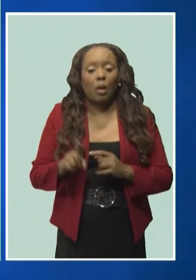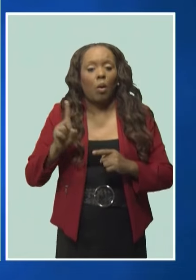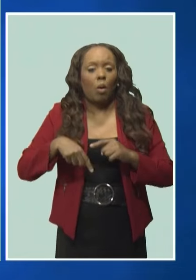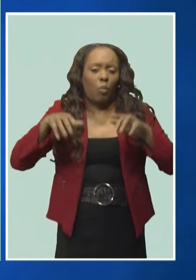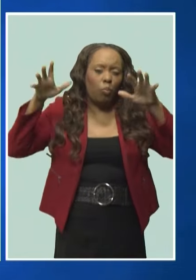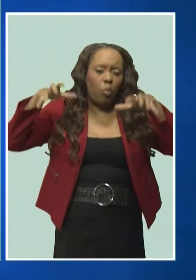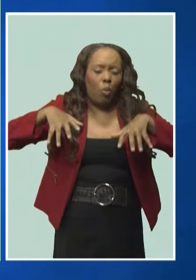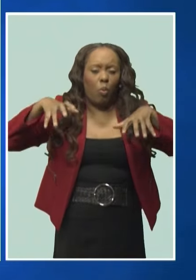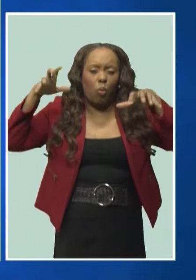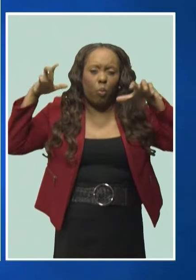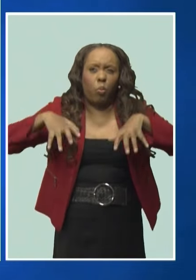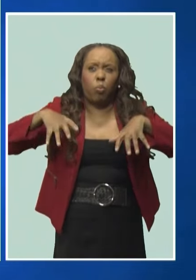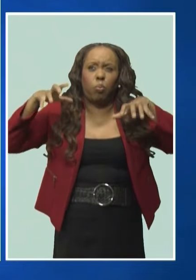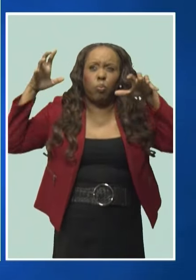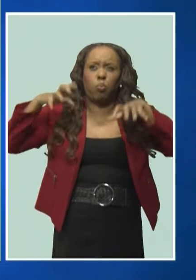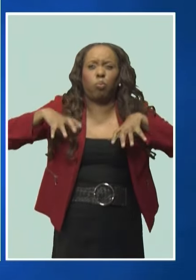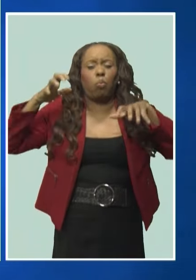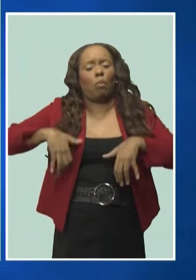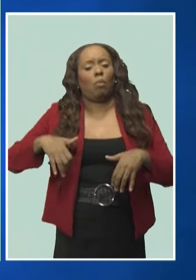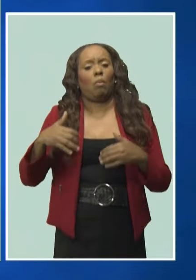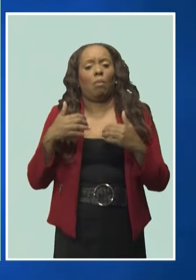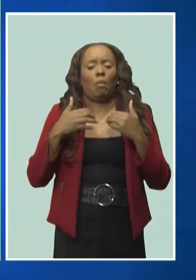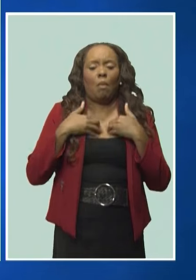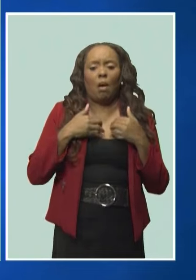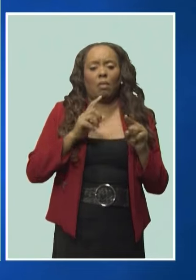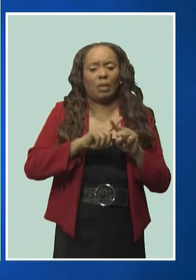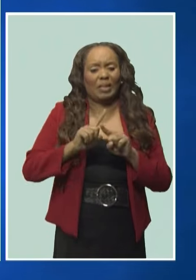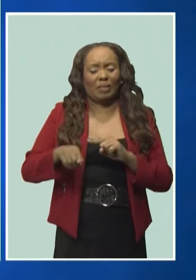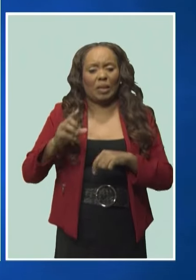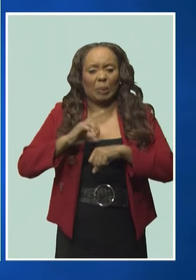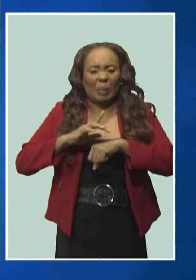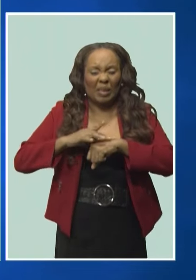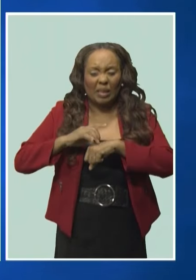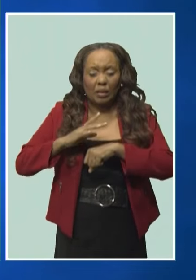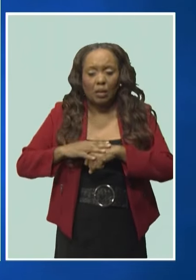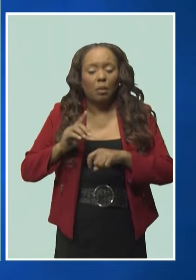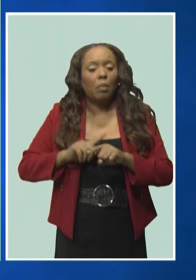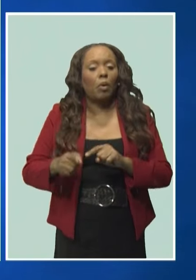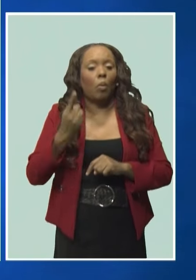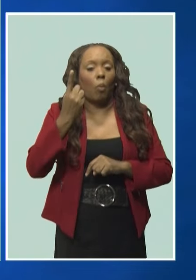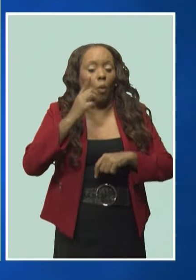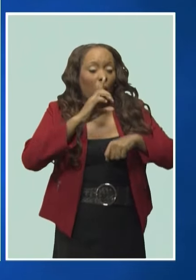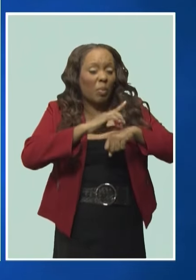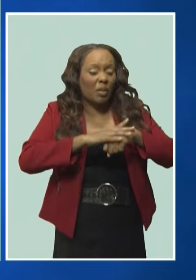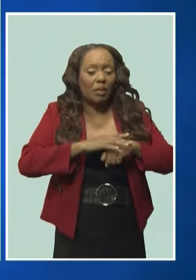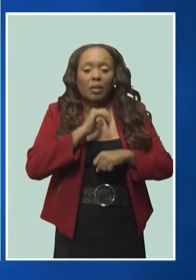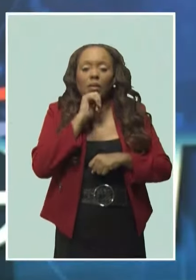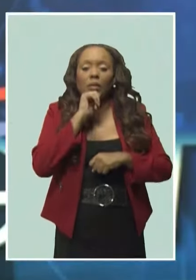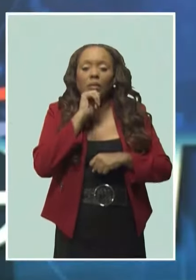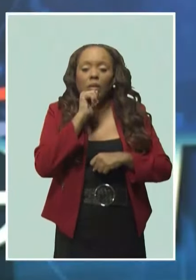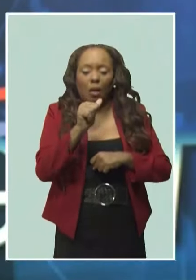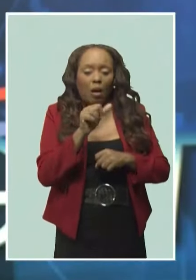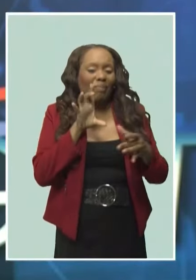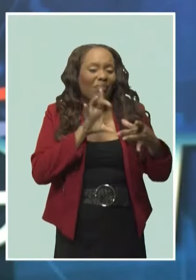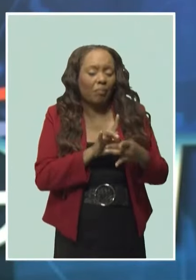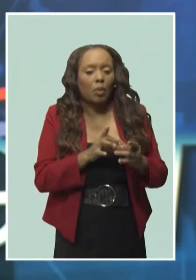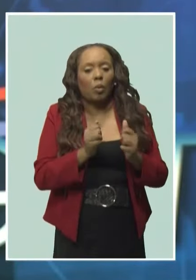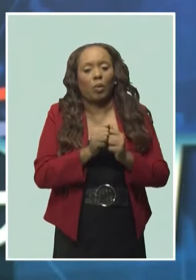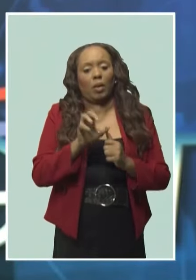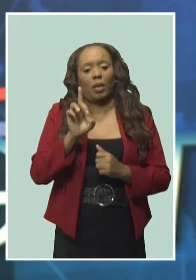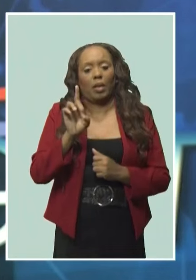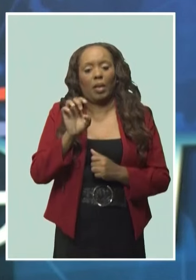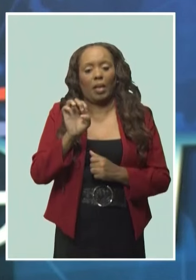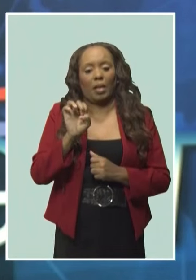we will have Kulets mosquitoes as well, but fortunately they do not carry dengue. Barbados